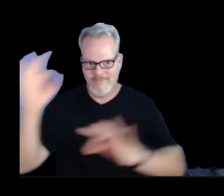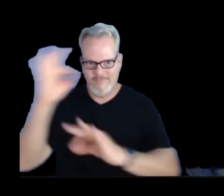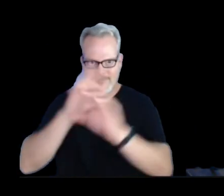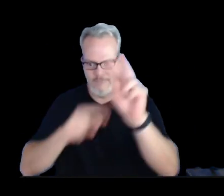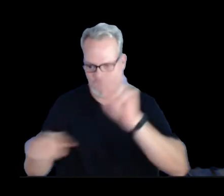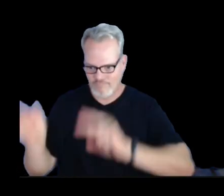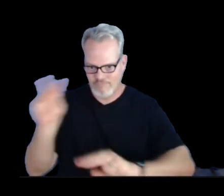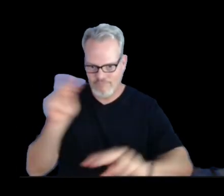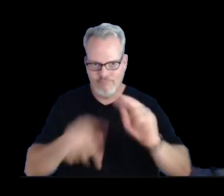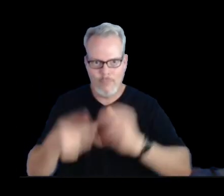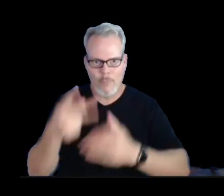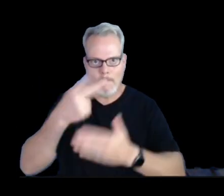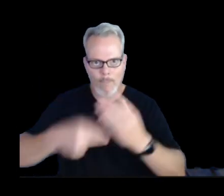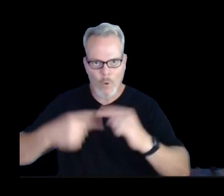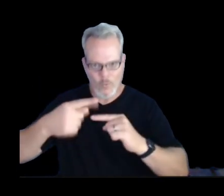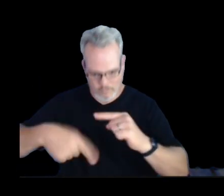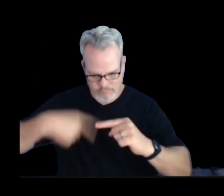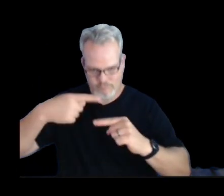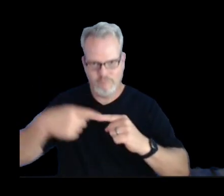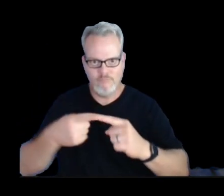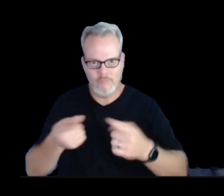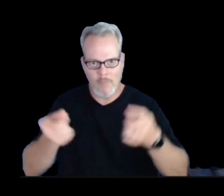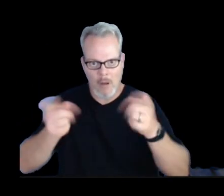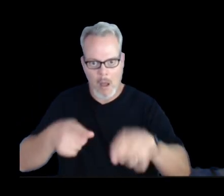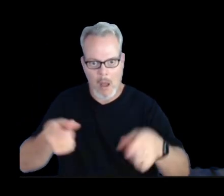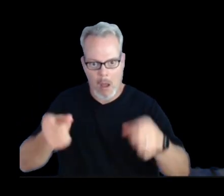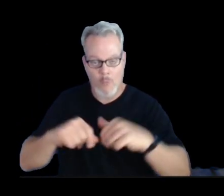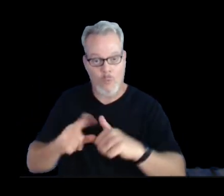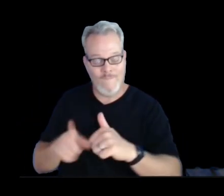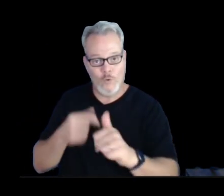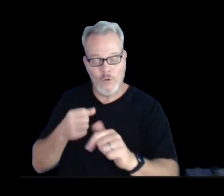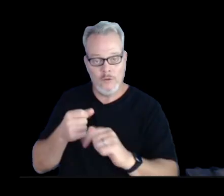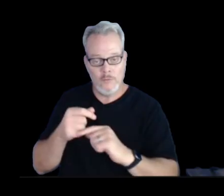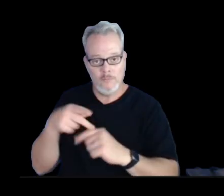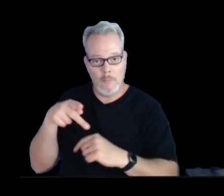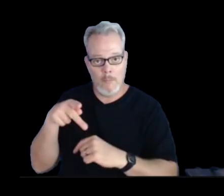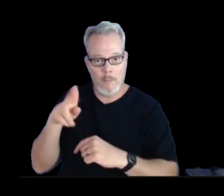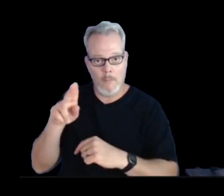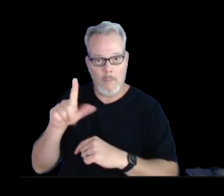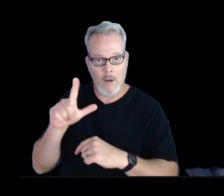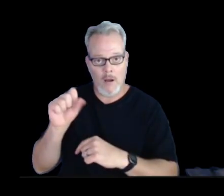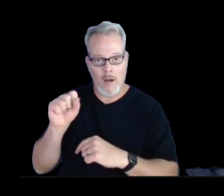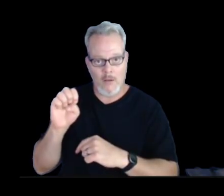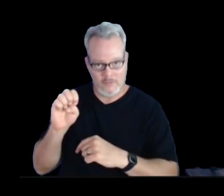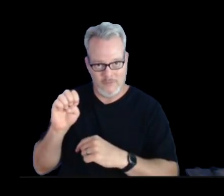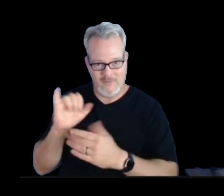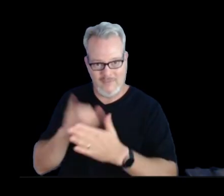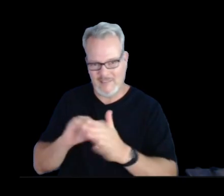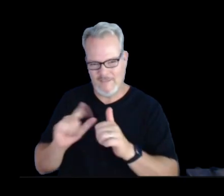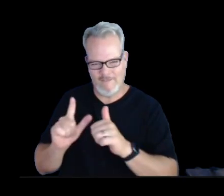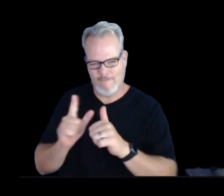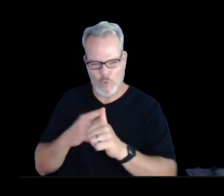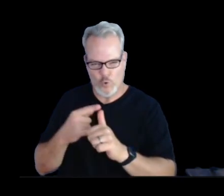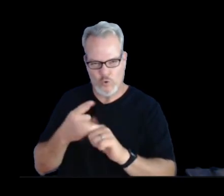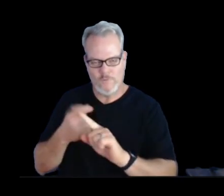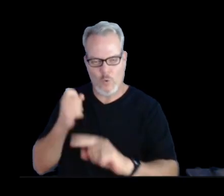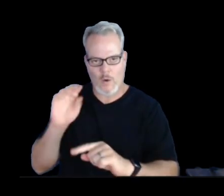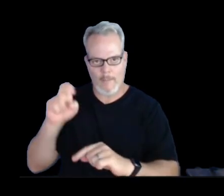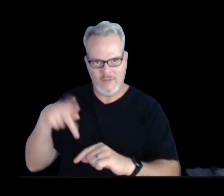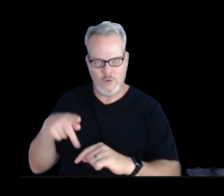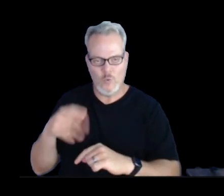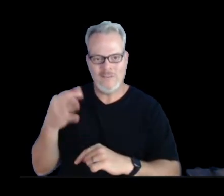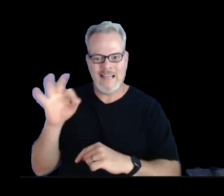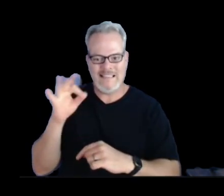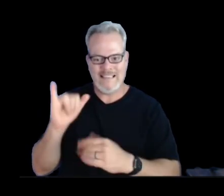first pulse of episode 19 that put a flow across the crater floor right there, covering about half the crater